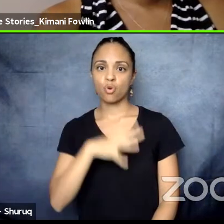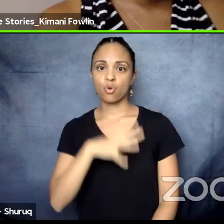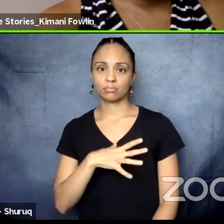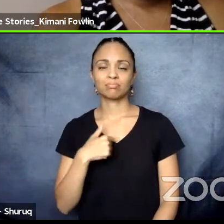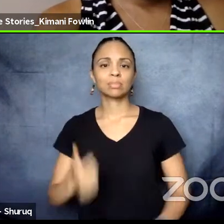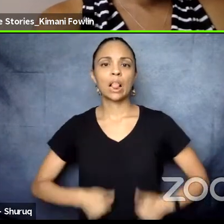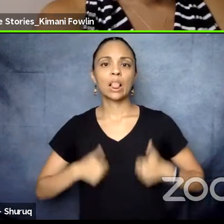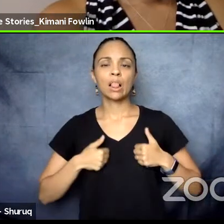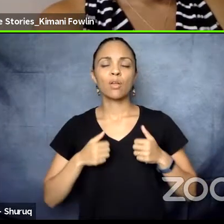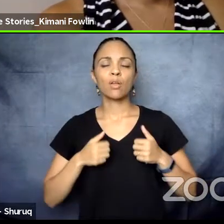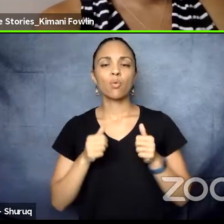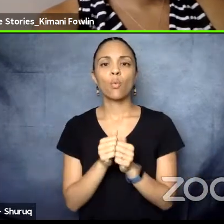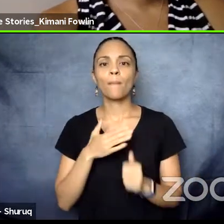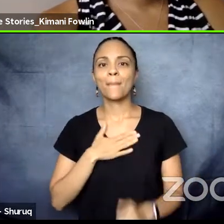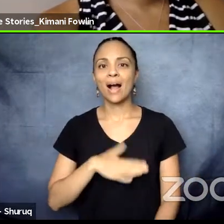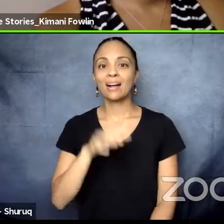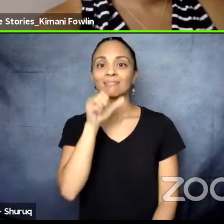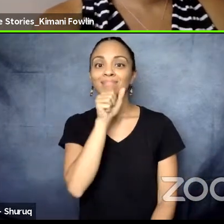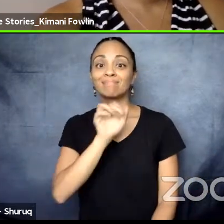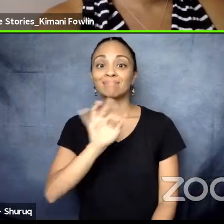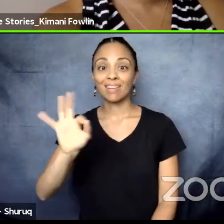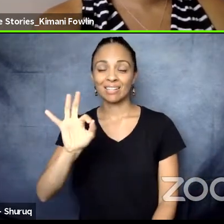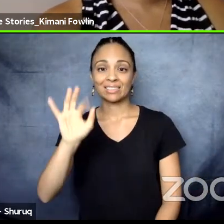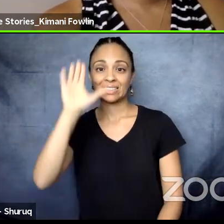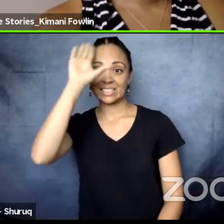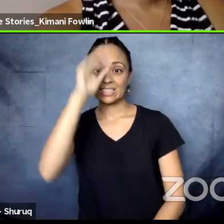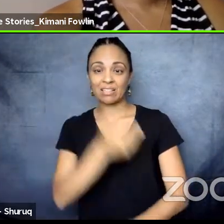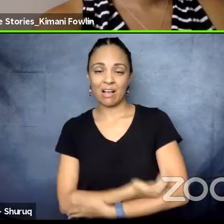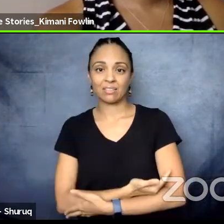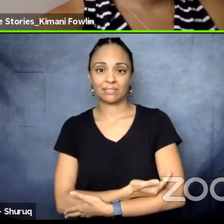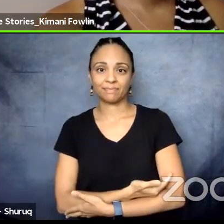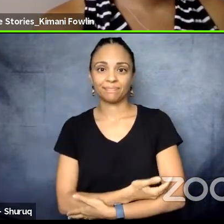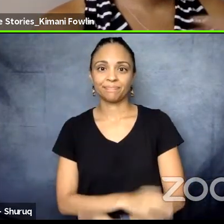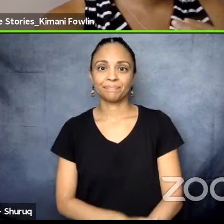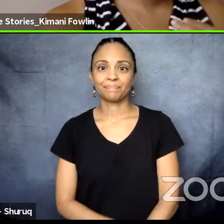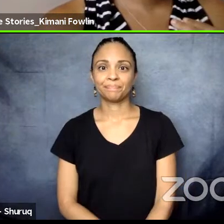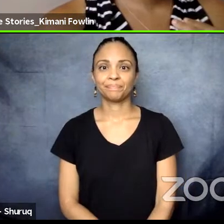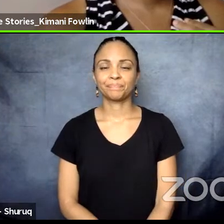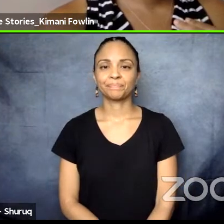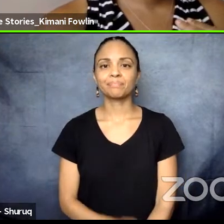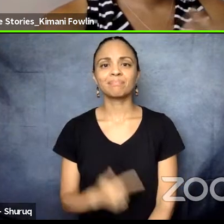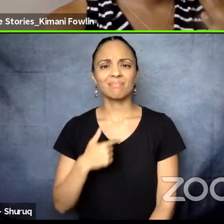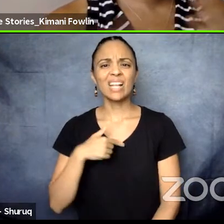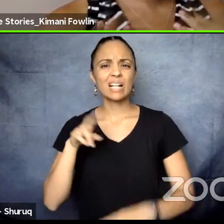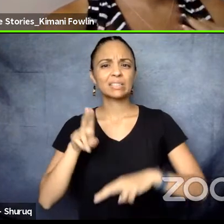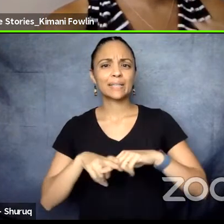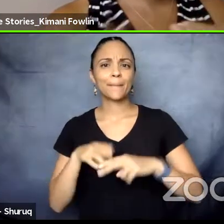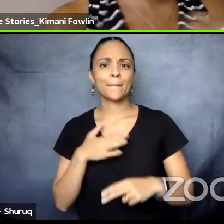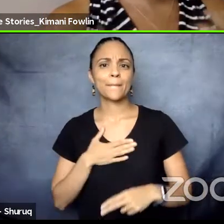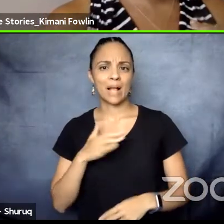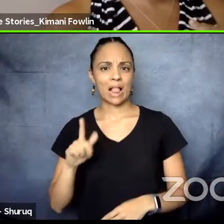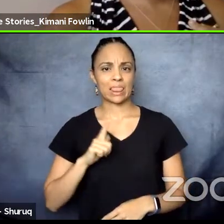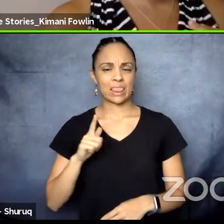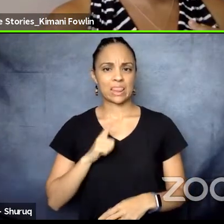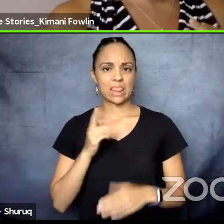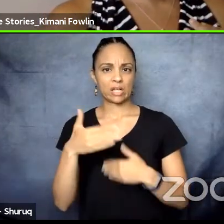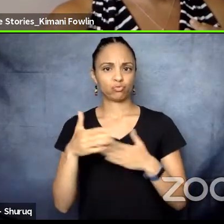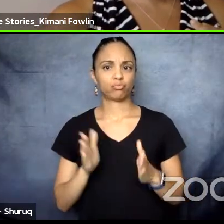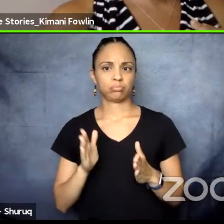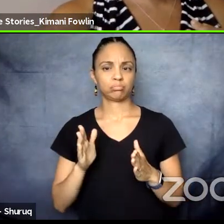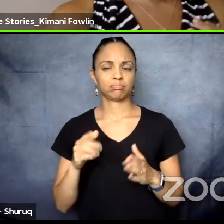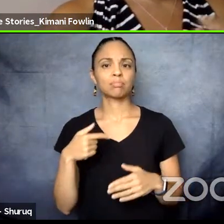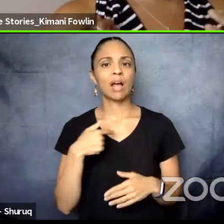Tamaya. I am sitting in my dining room. I have a golden low-cut haircut, wearing a striped Black